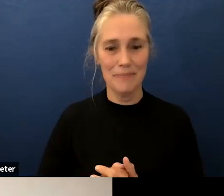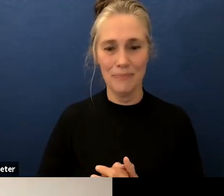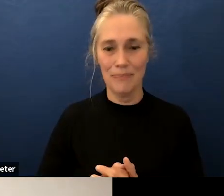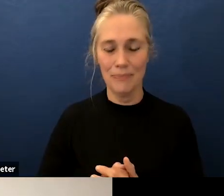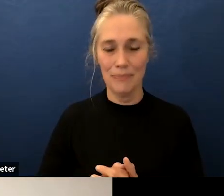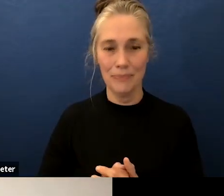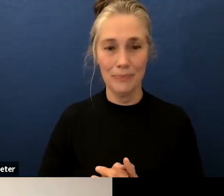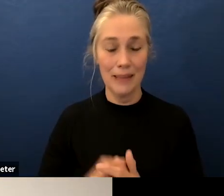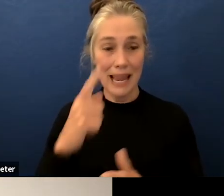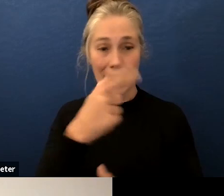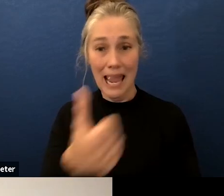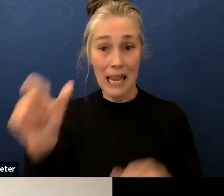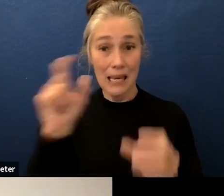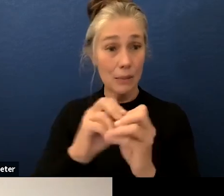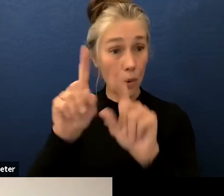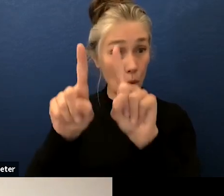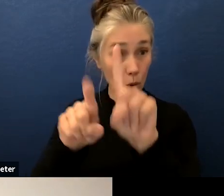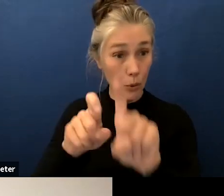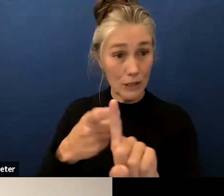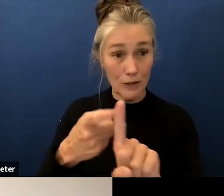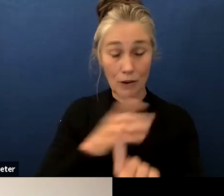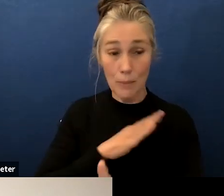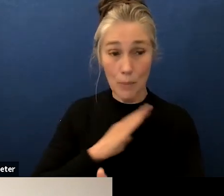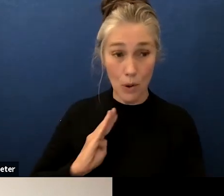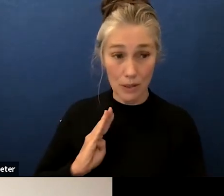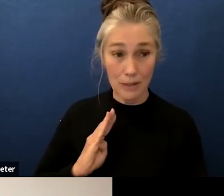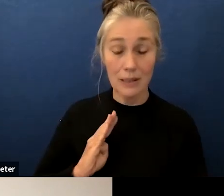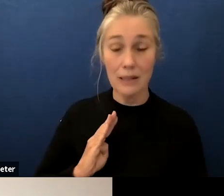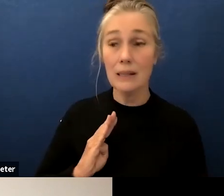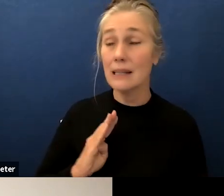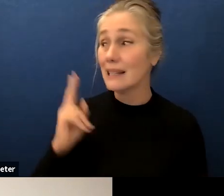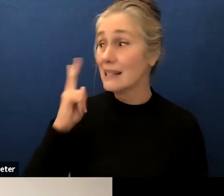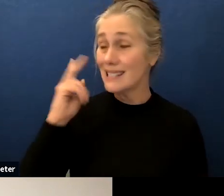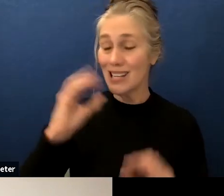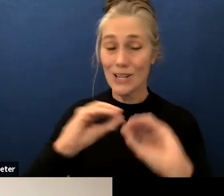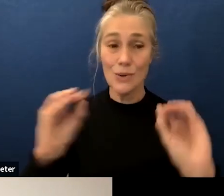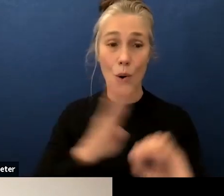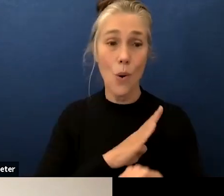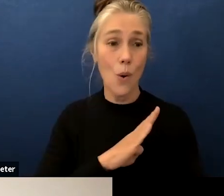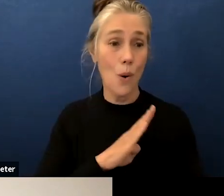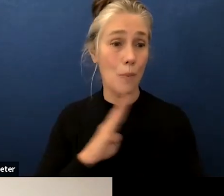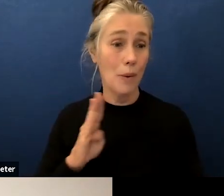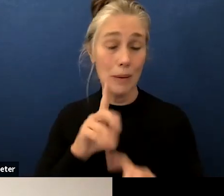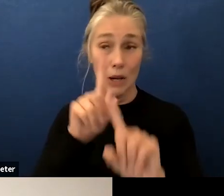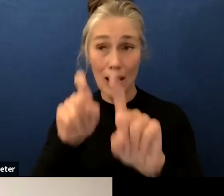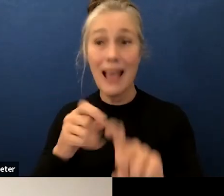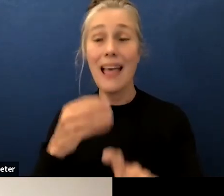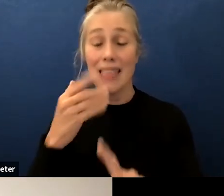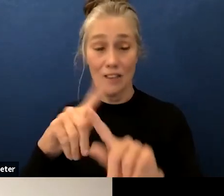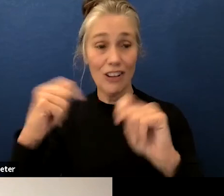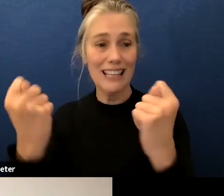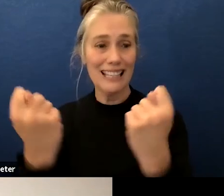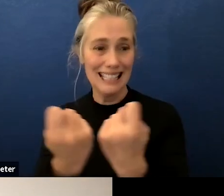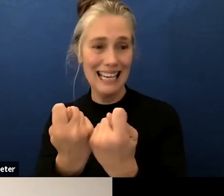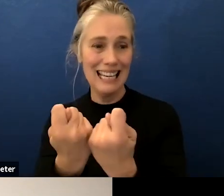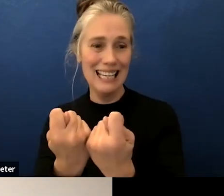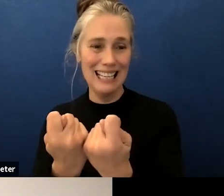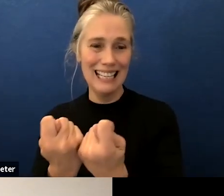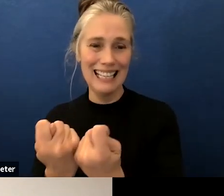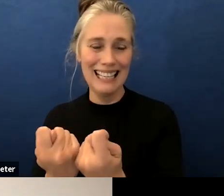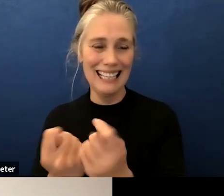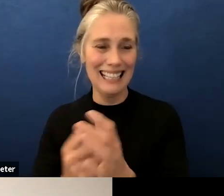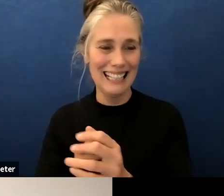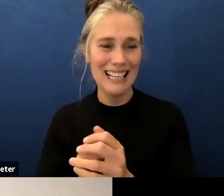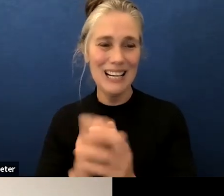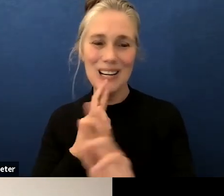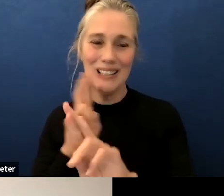thank you so much seeing none thank you to the team who reported to us it was comprehensive something